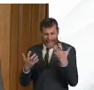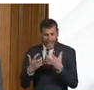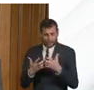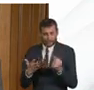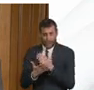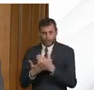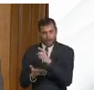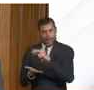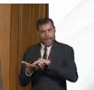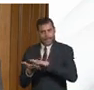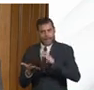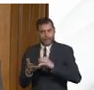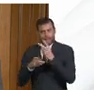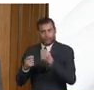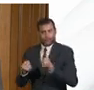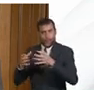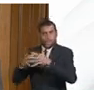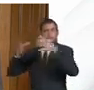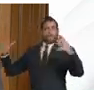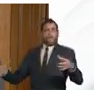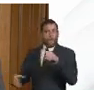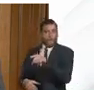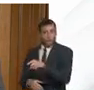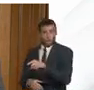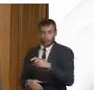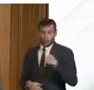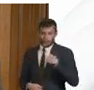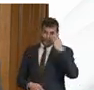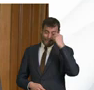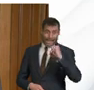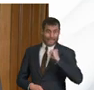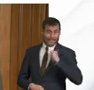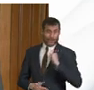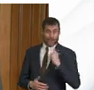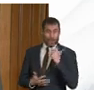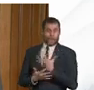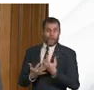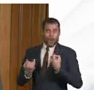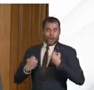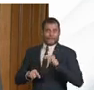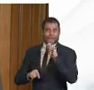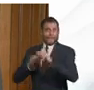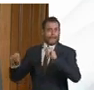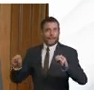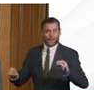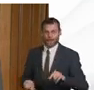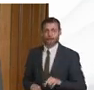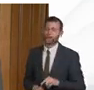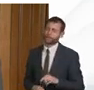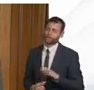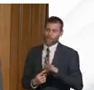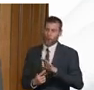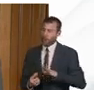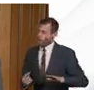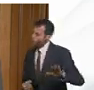see uh the additional cases coming towards the nhs but it's everybody's responsibility everybody's responsibility as i